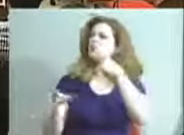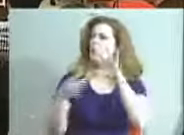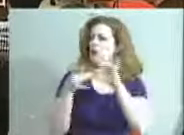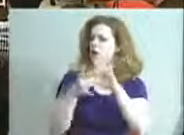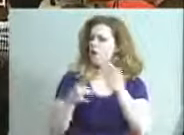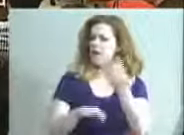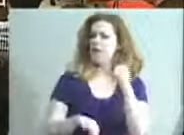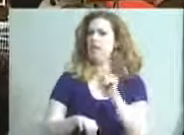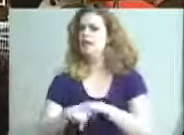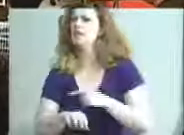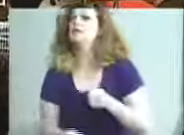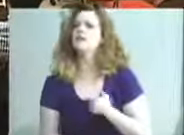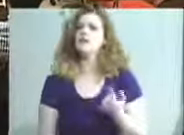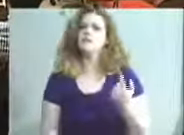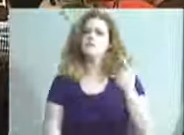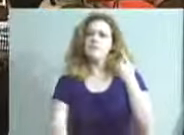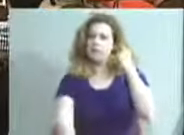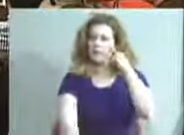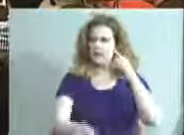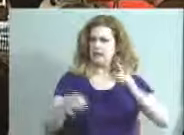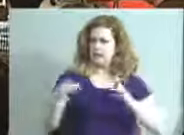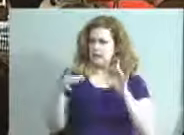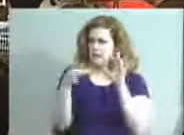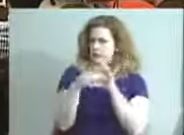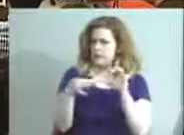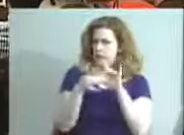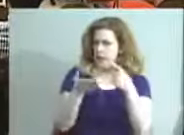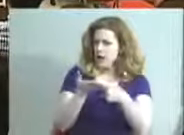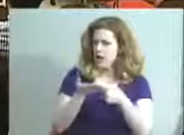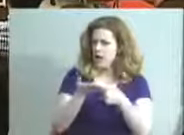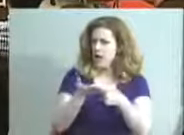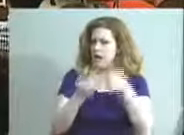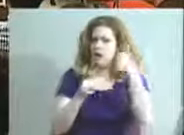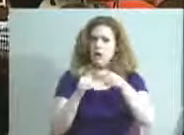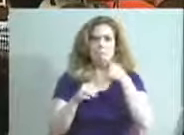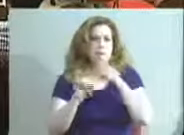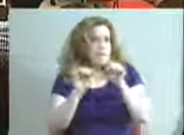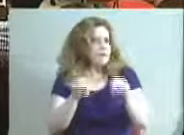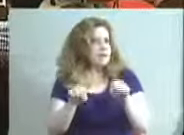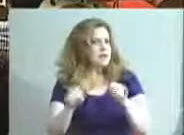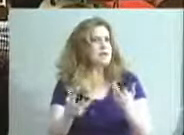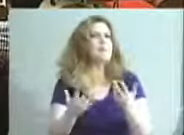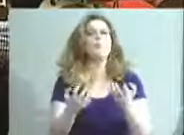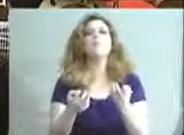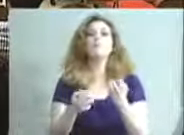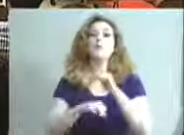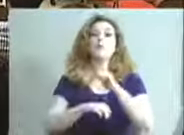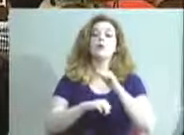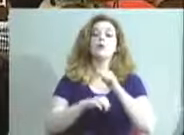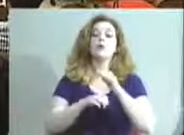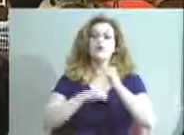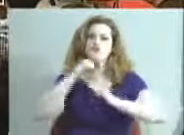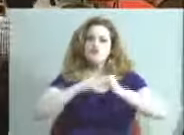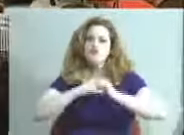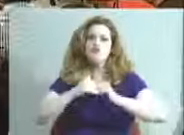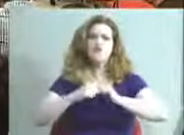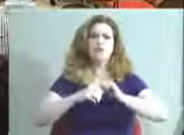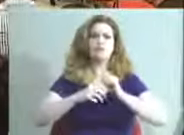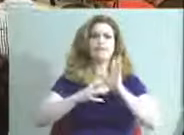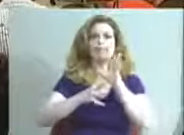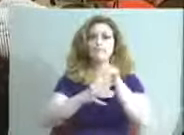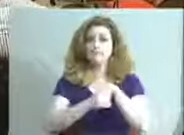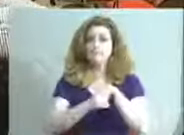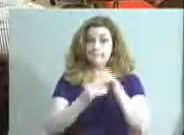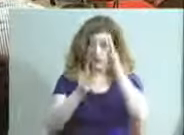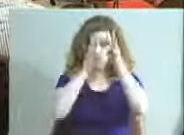dialogue member we talked about, potentially, wanting to structure it within the